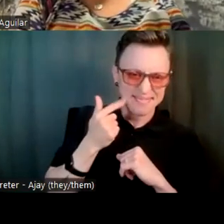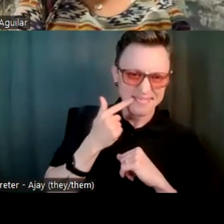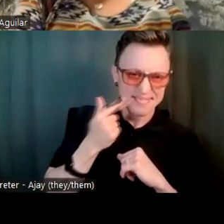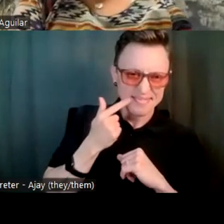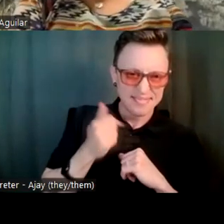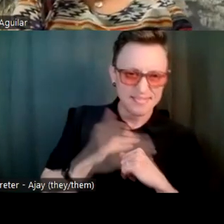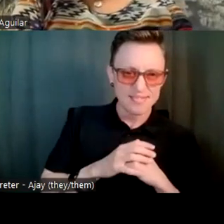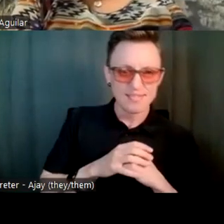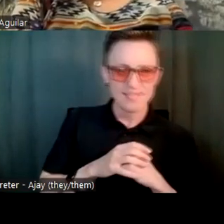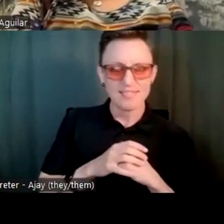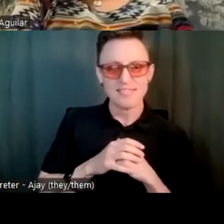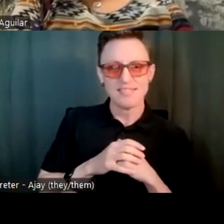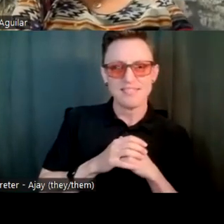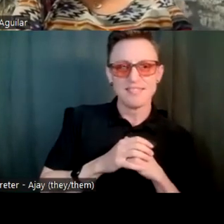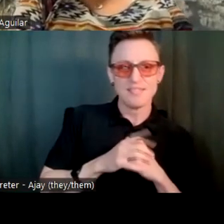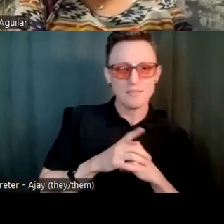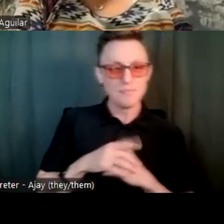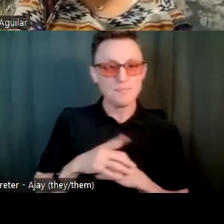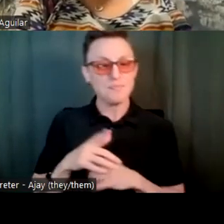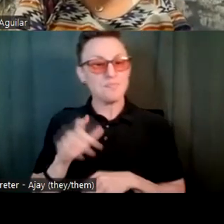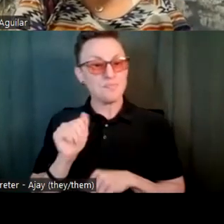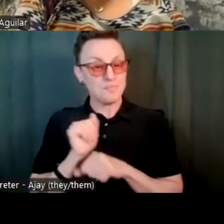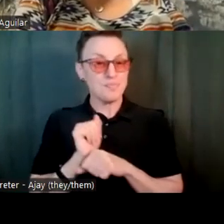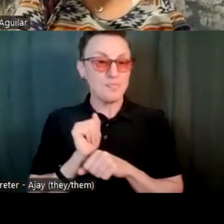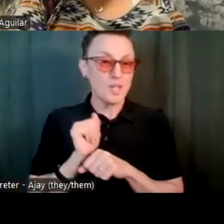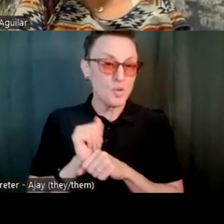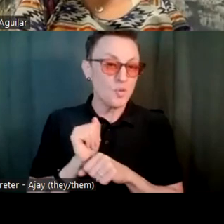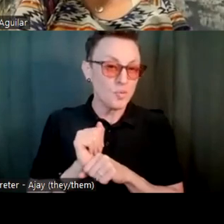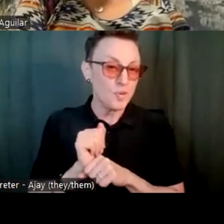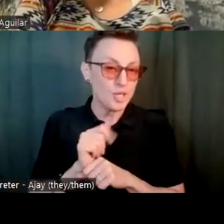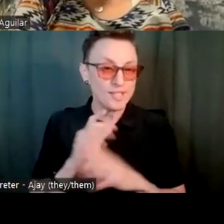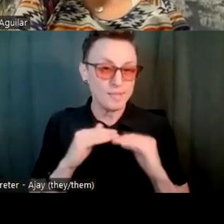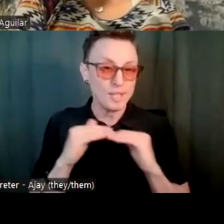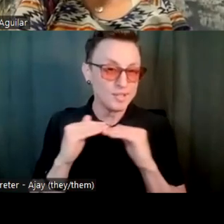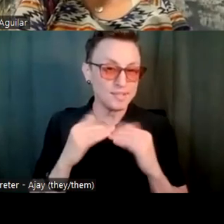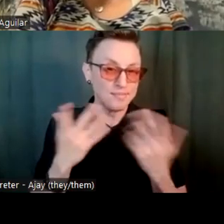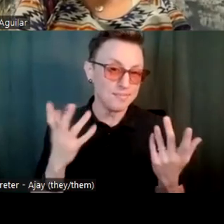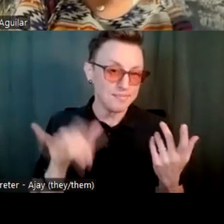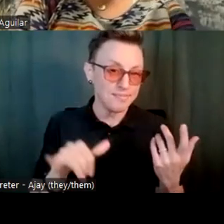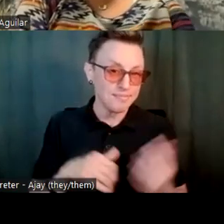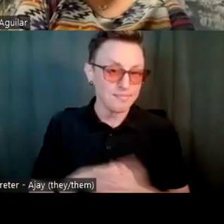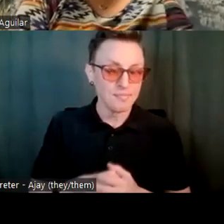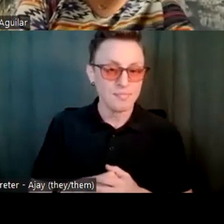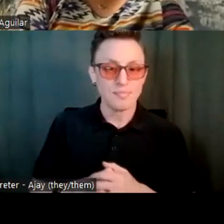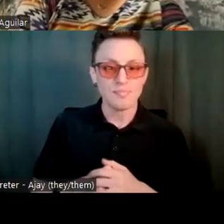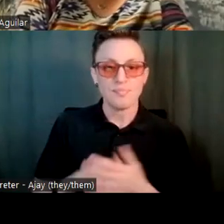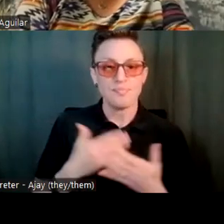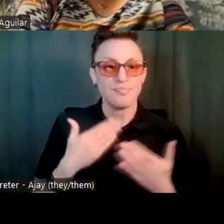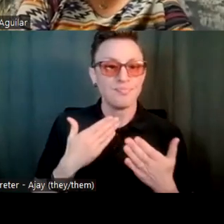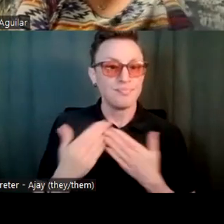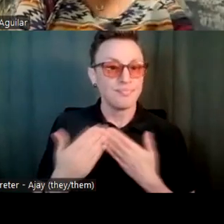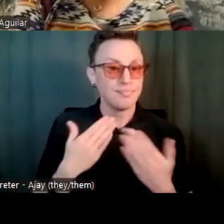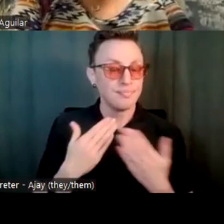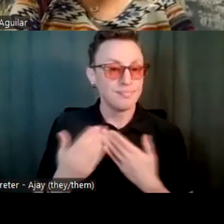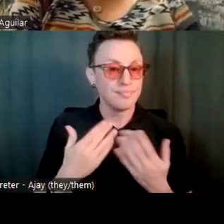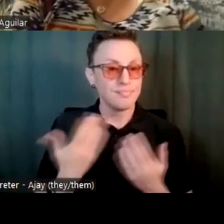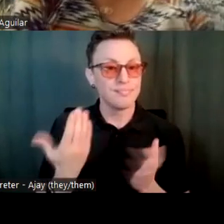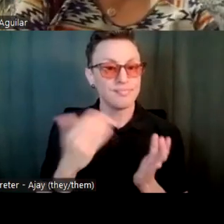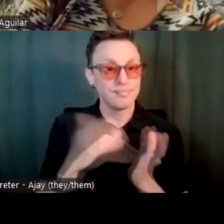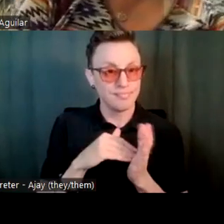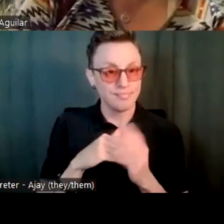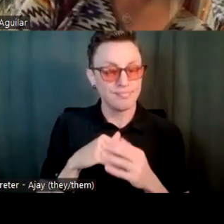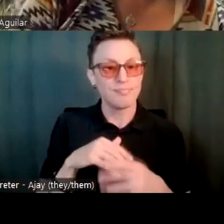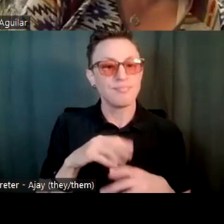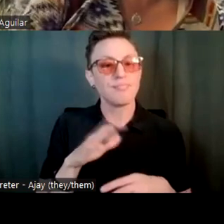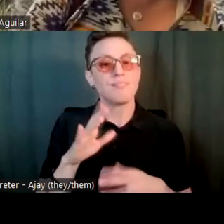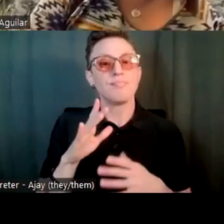Work partner people. Work associates. It's not about them. Anyway, as I said last time, where